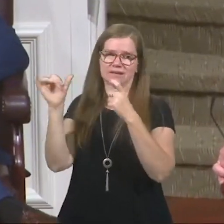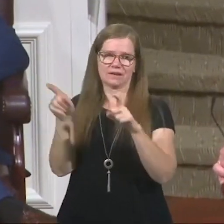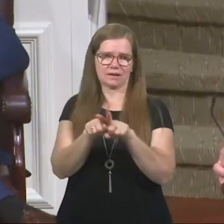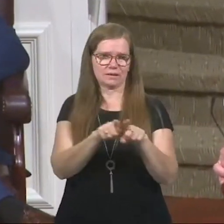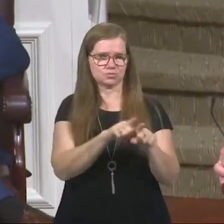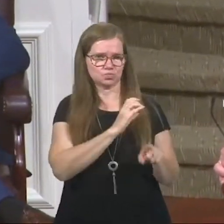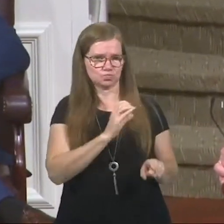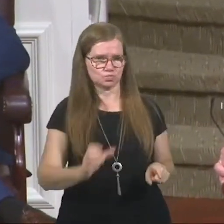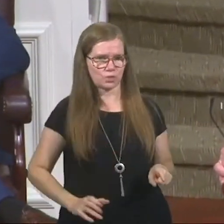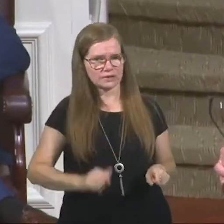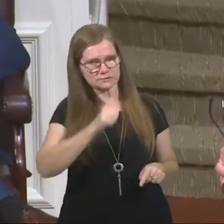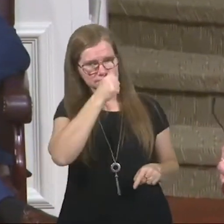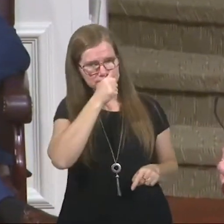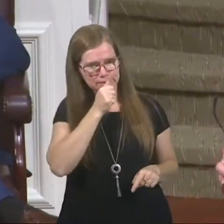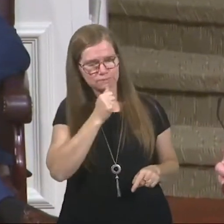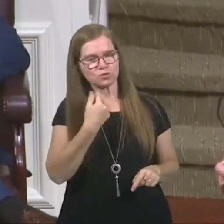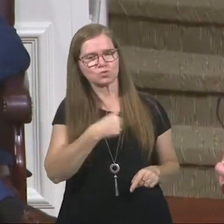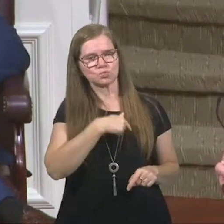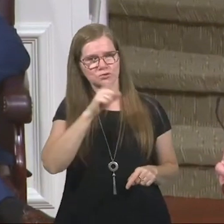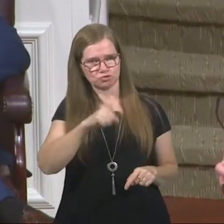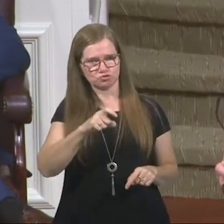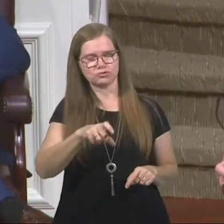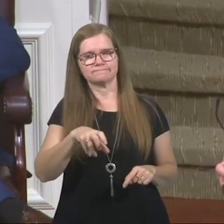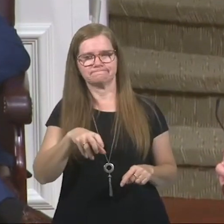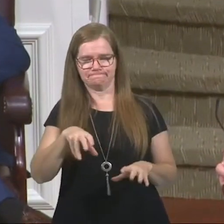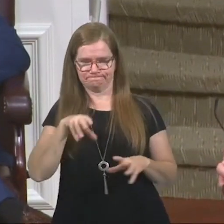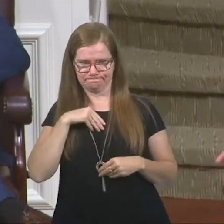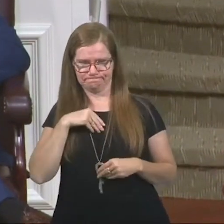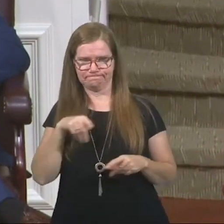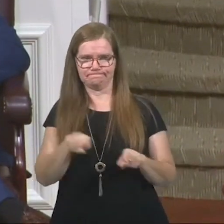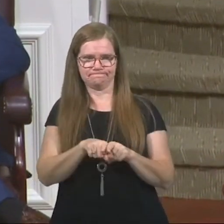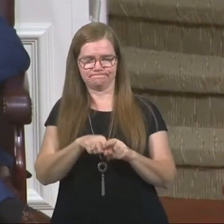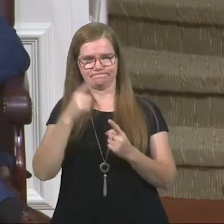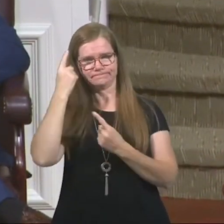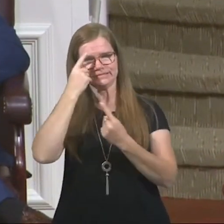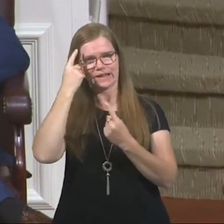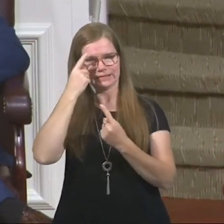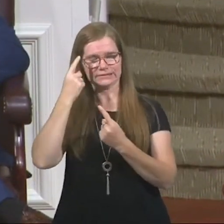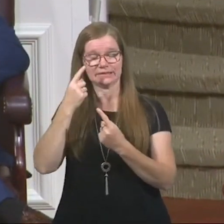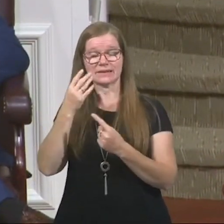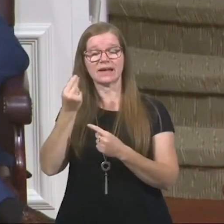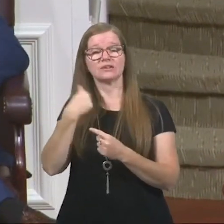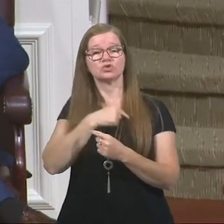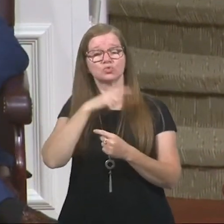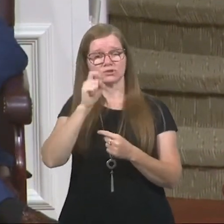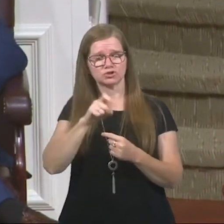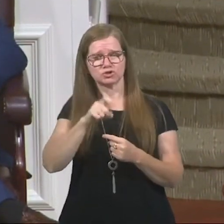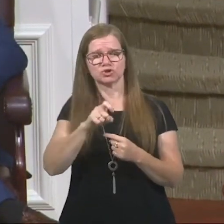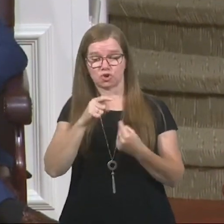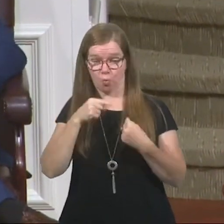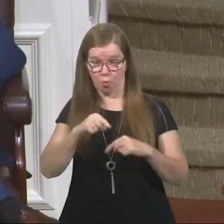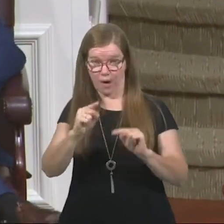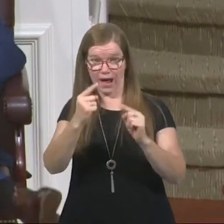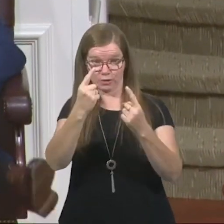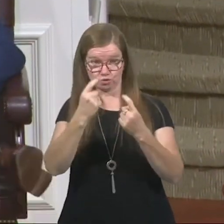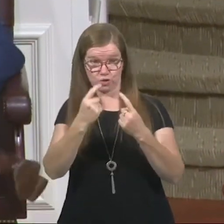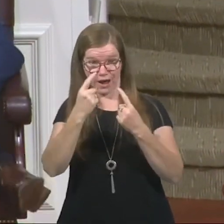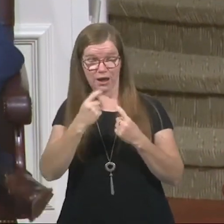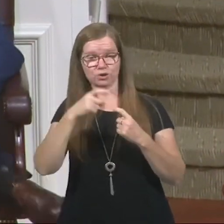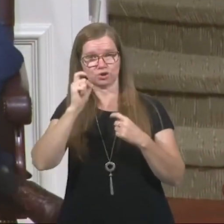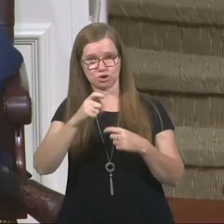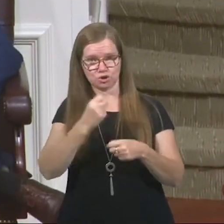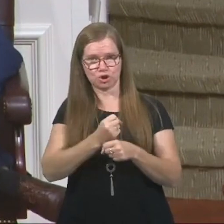we should take on the same mentality as the Lord Jesus Christ. And then we should be fervently, while trials should cause us